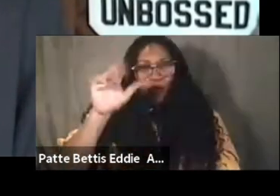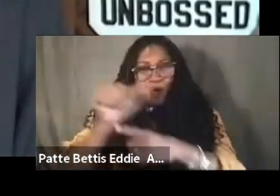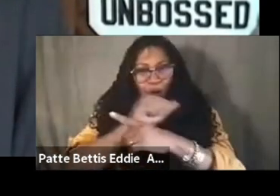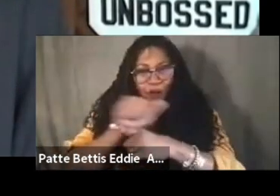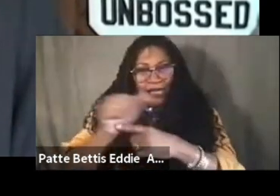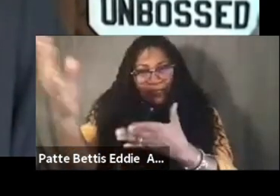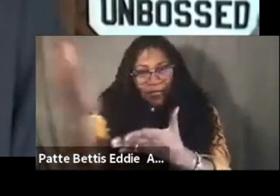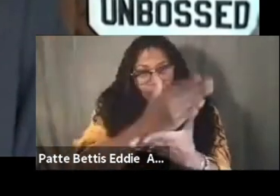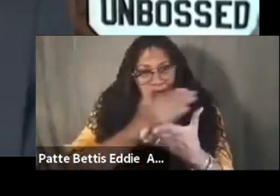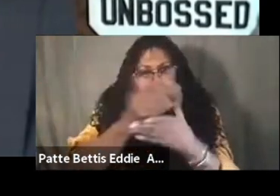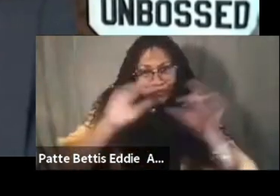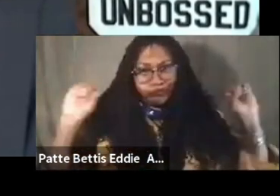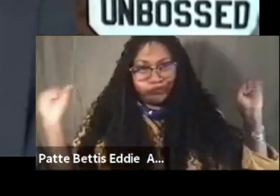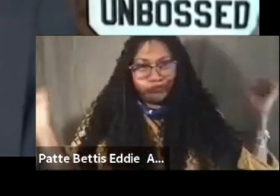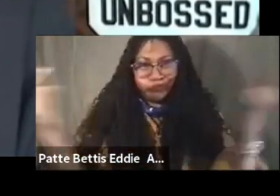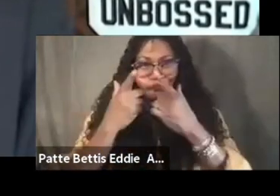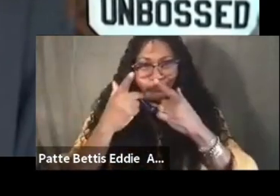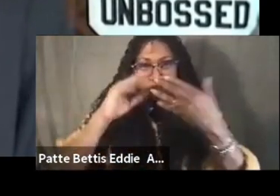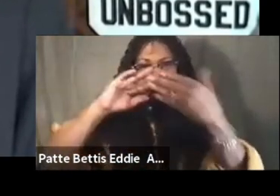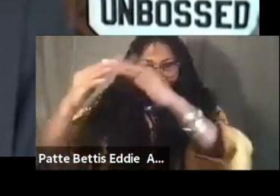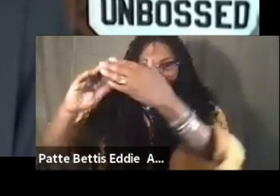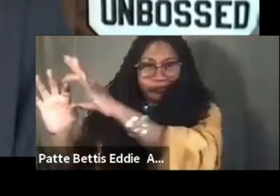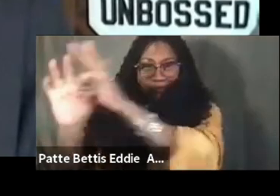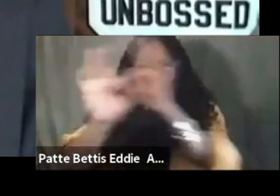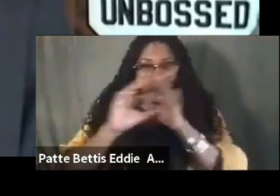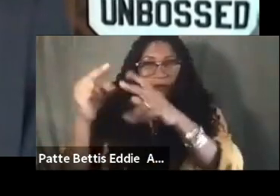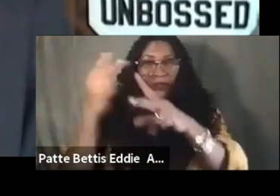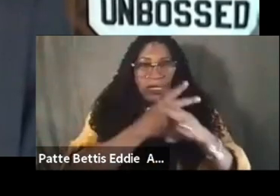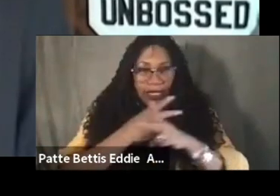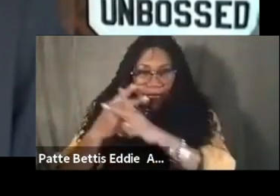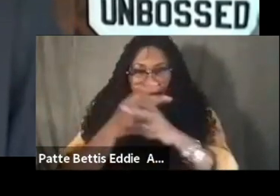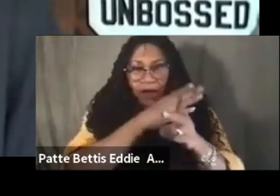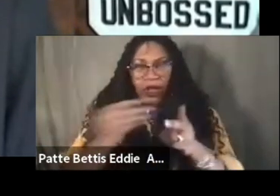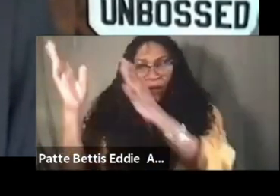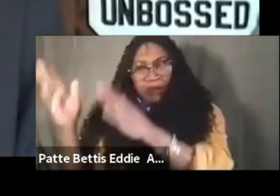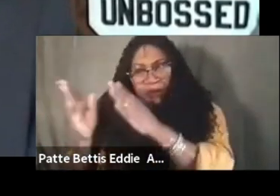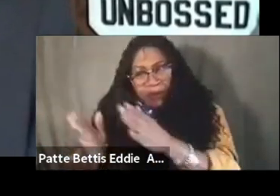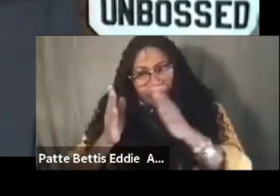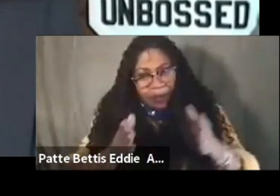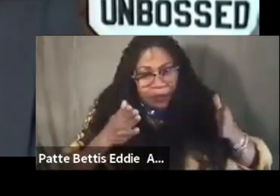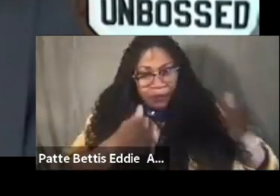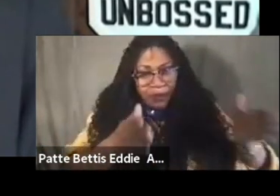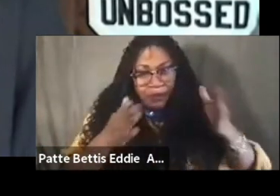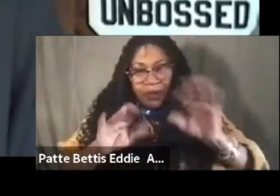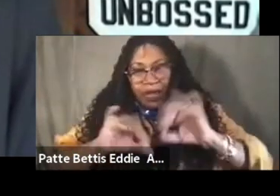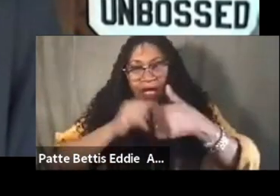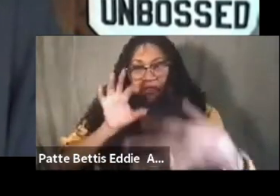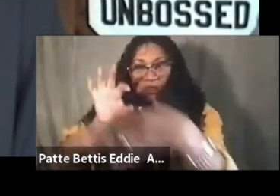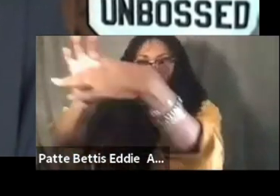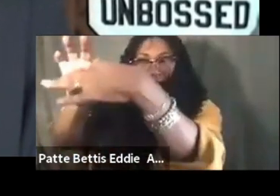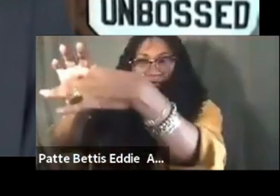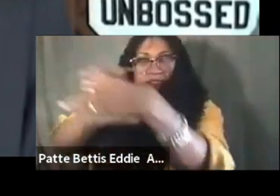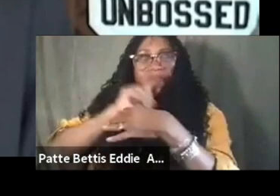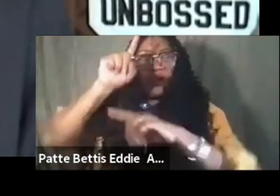and i will be back with you and we will be working with participants of the workshop to strategize methods for applying collective care to various real world